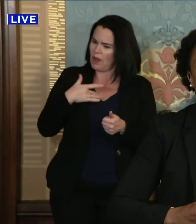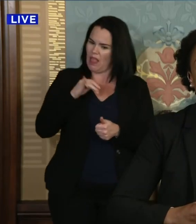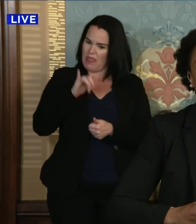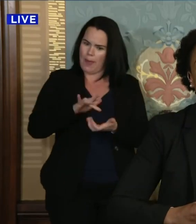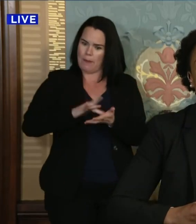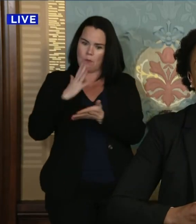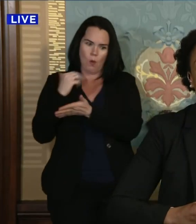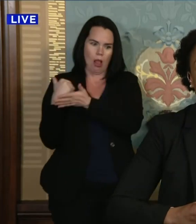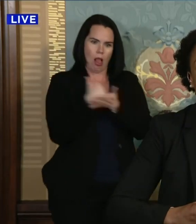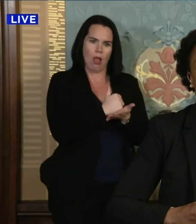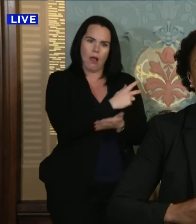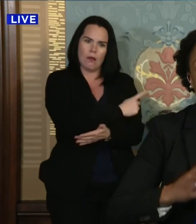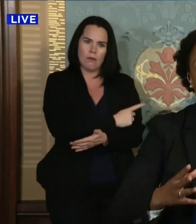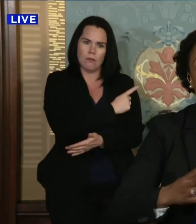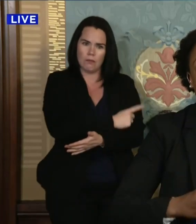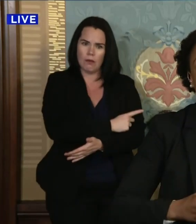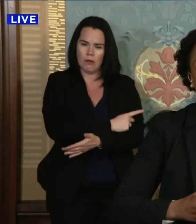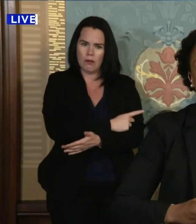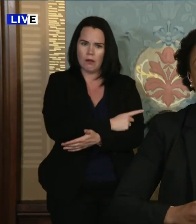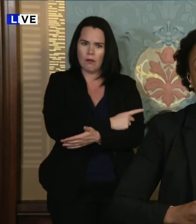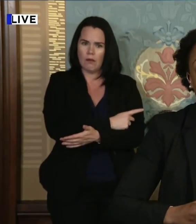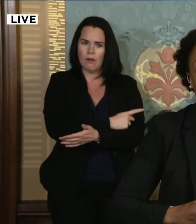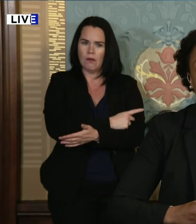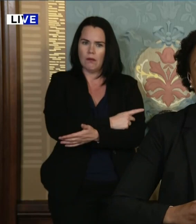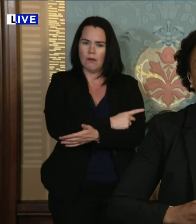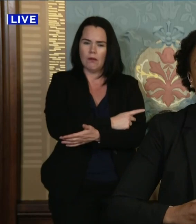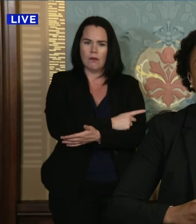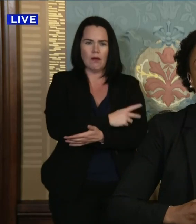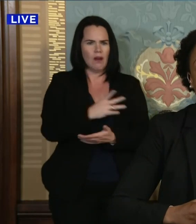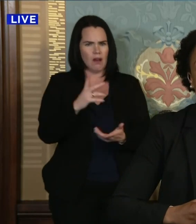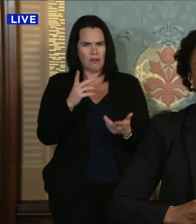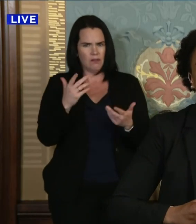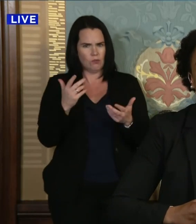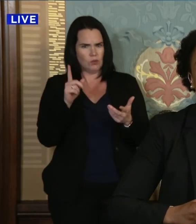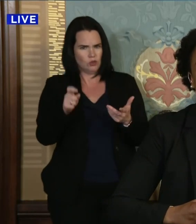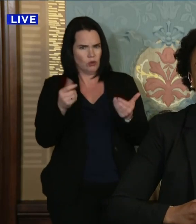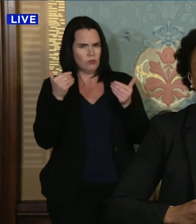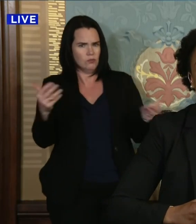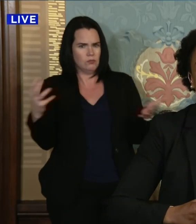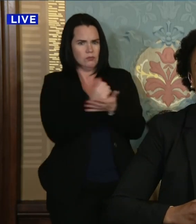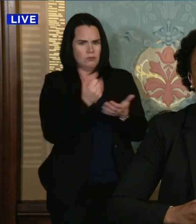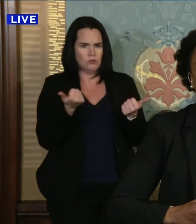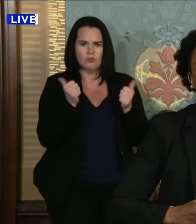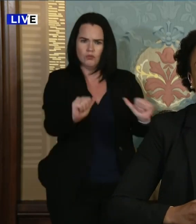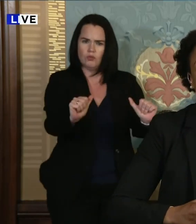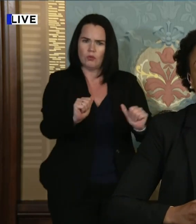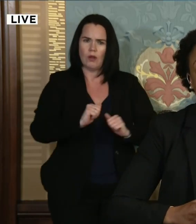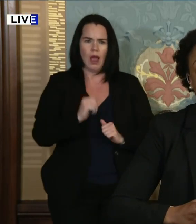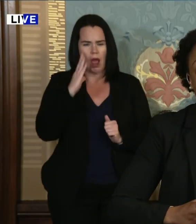by all means, we, we should be attempting it. And I know that is what's going on, uh, in hospitals across the country.